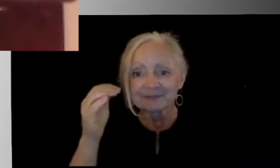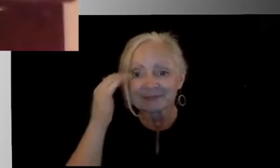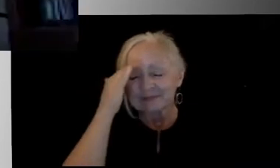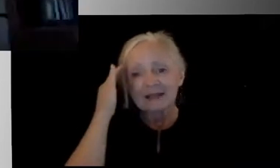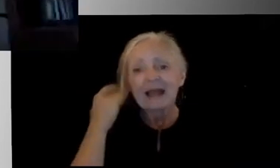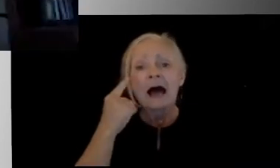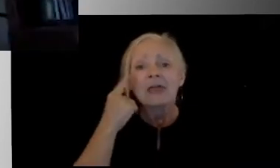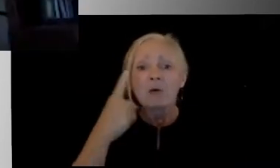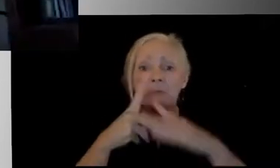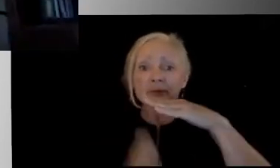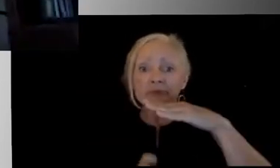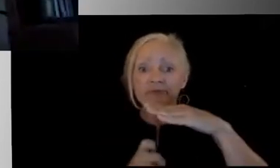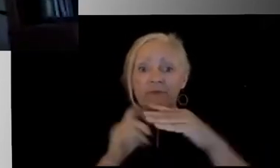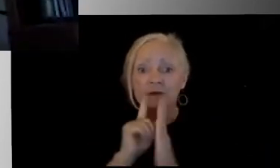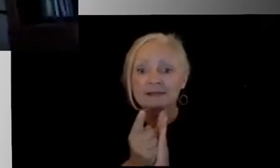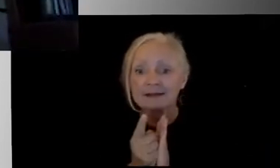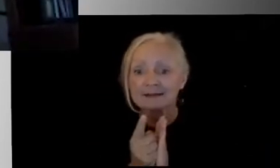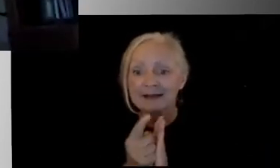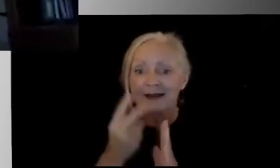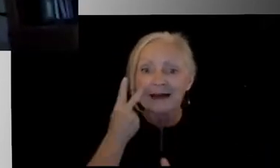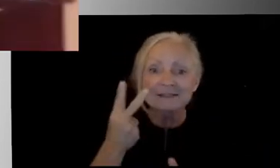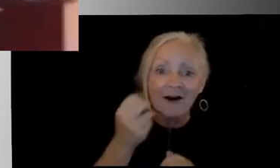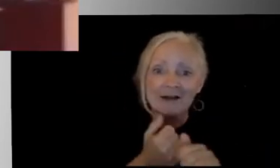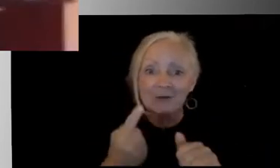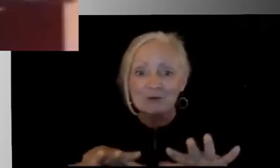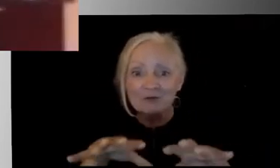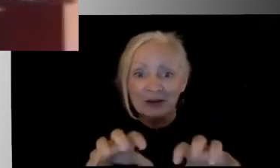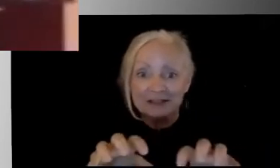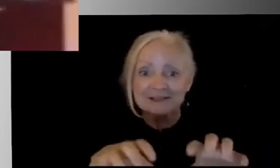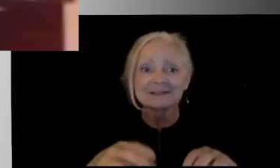I think we lost you there for a second. I saw everybody lock up. All right.